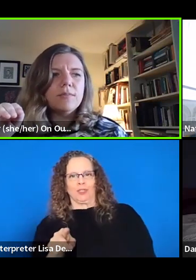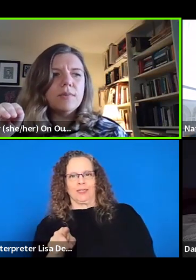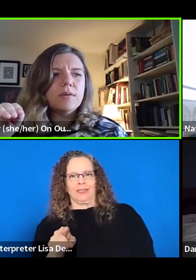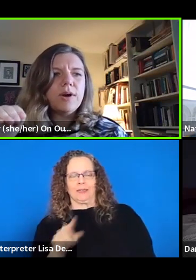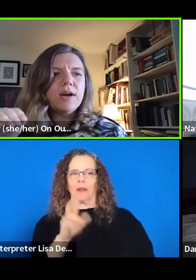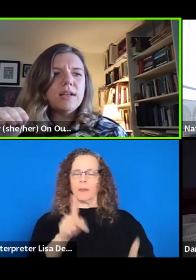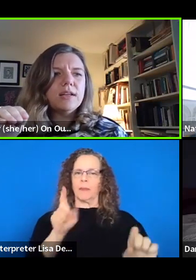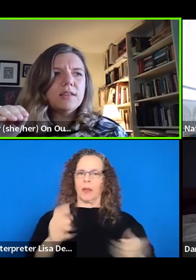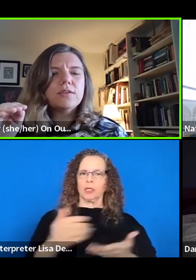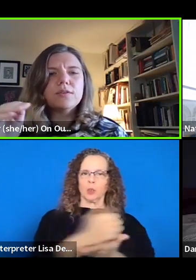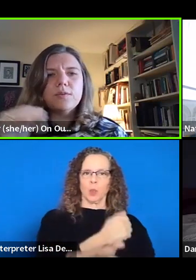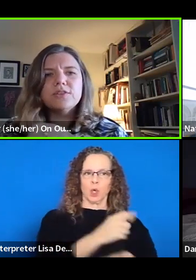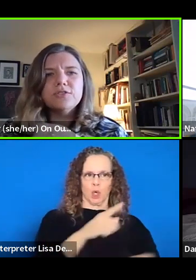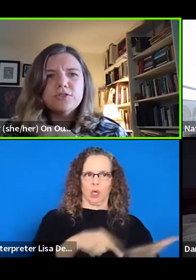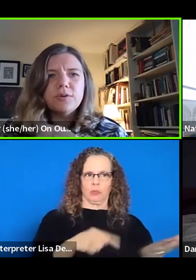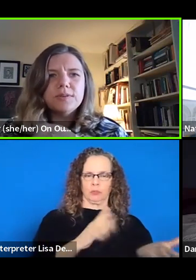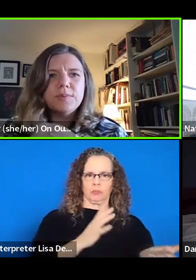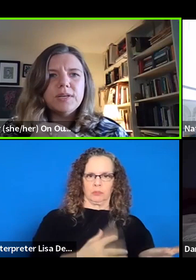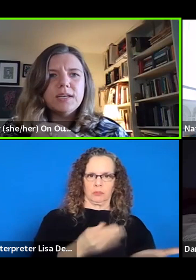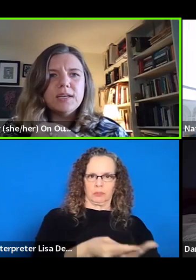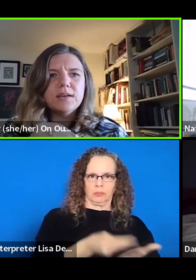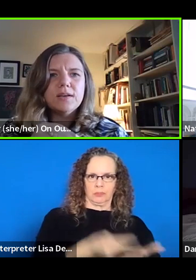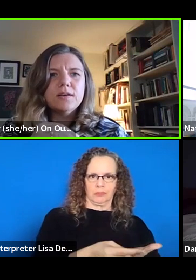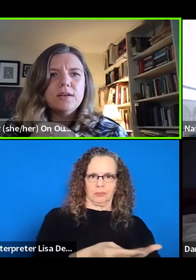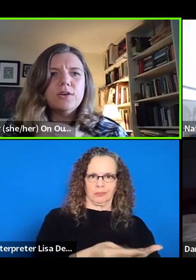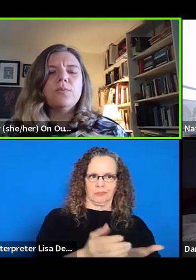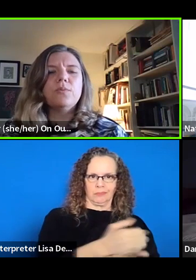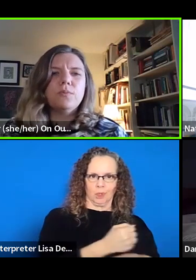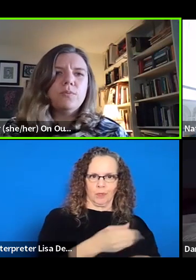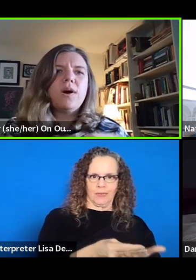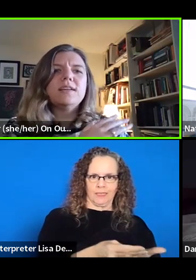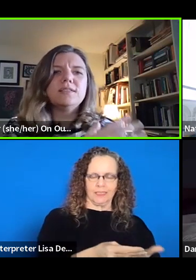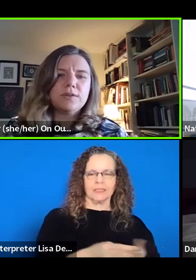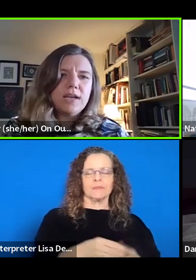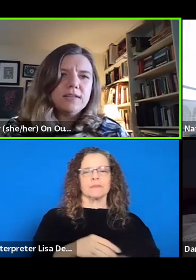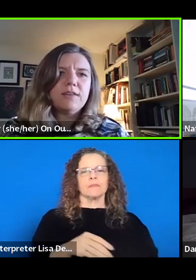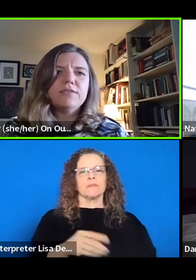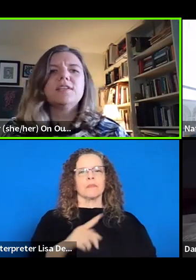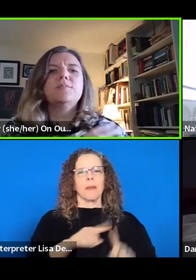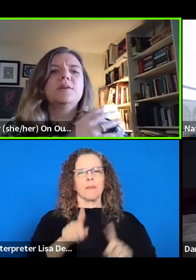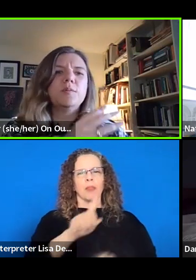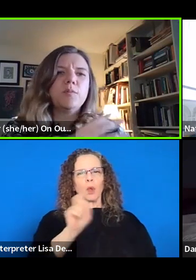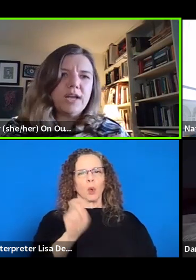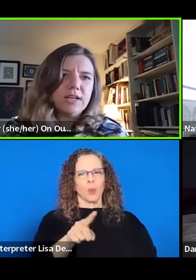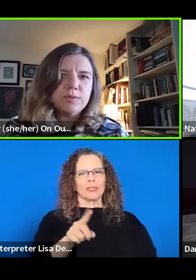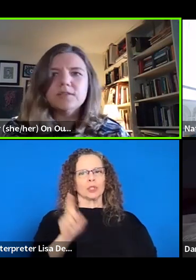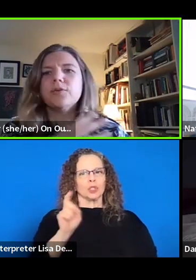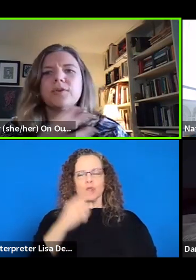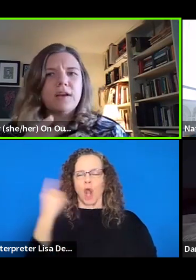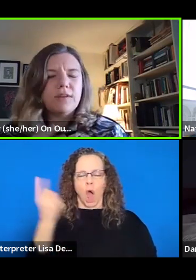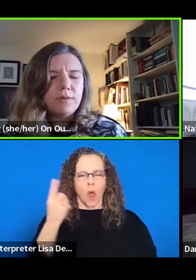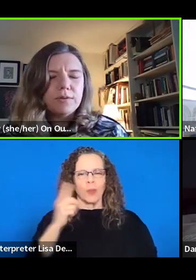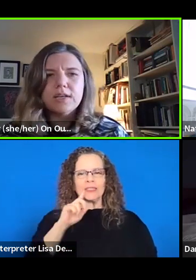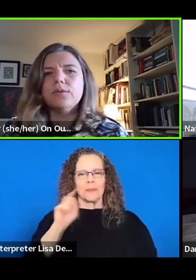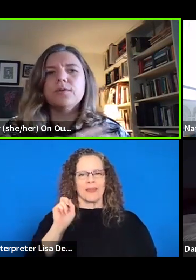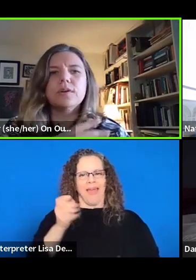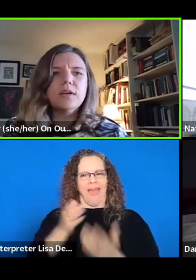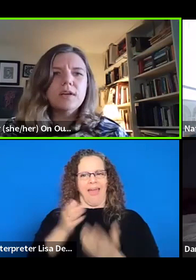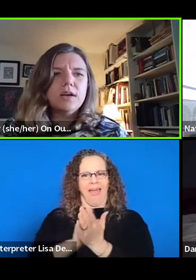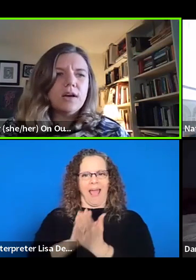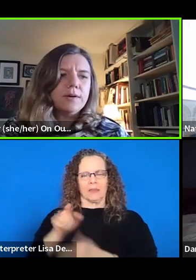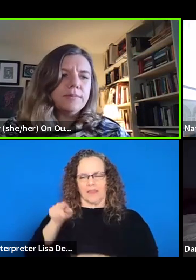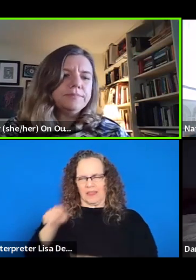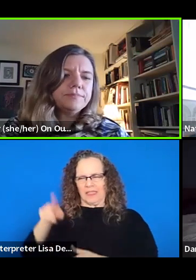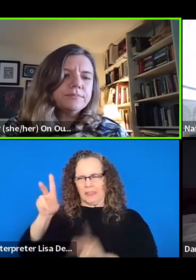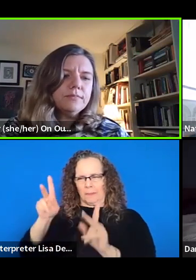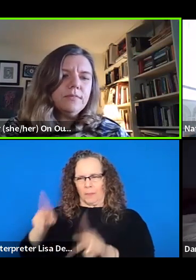Um, but the question should always be, you know, why is it okay to have a subminimum wage when it's broken out hourly or,